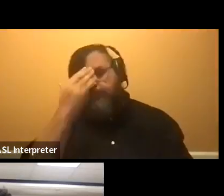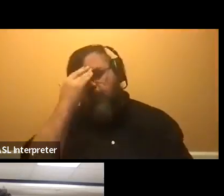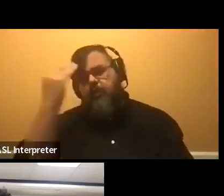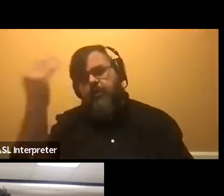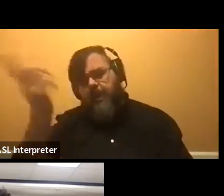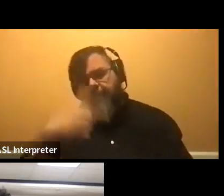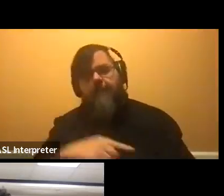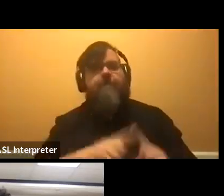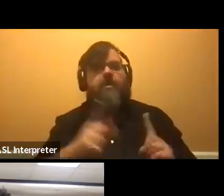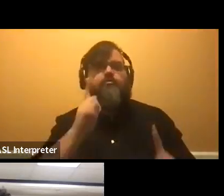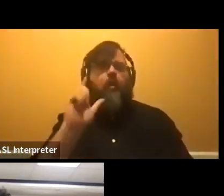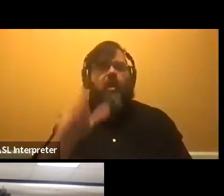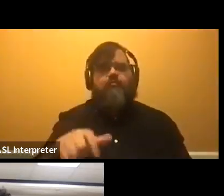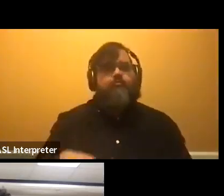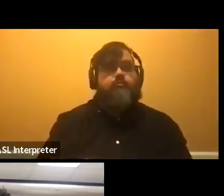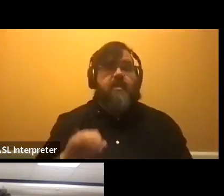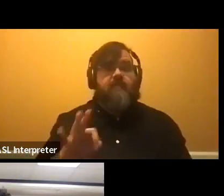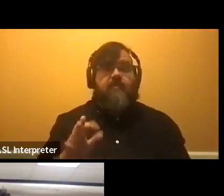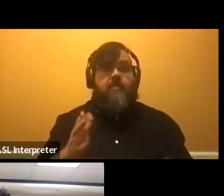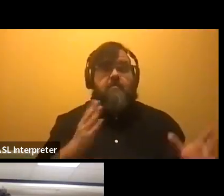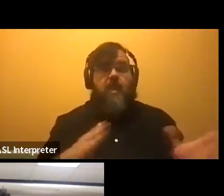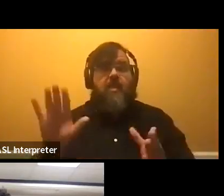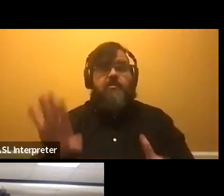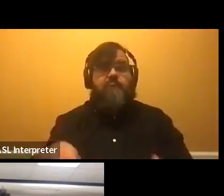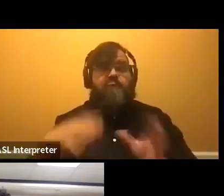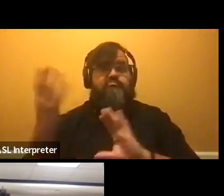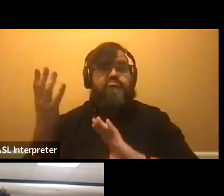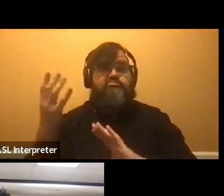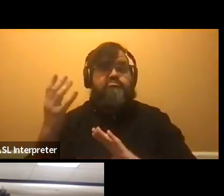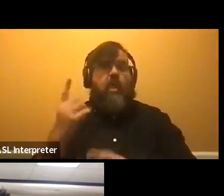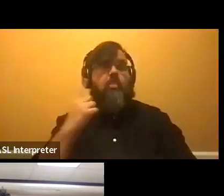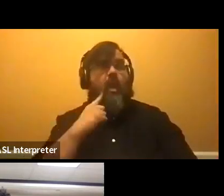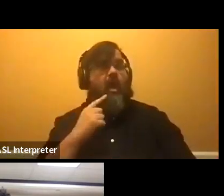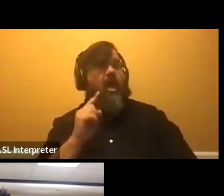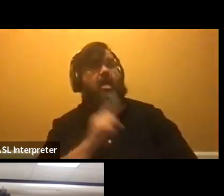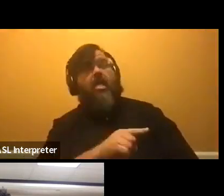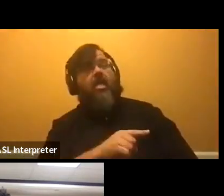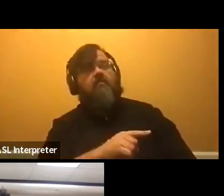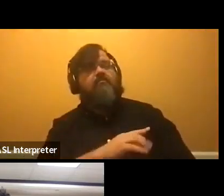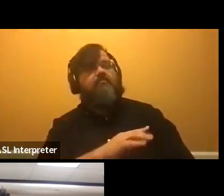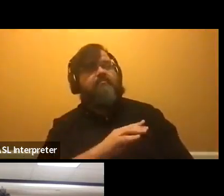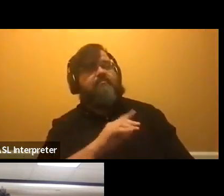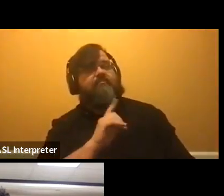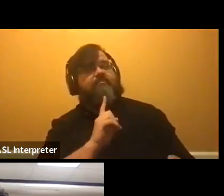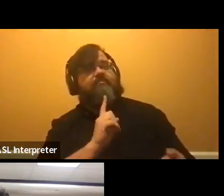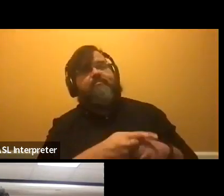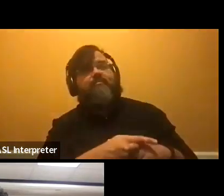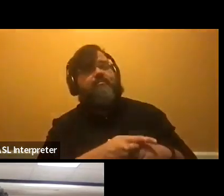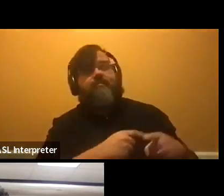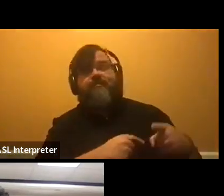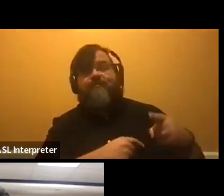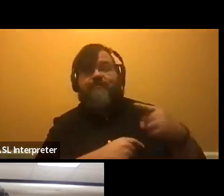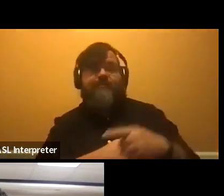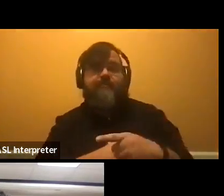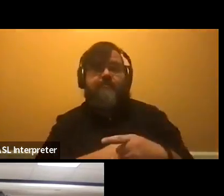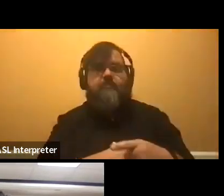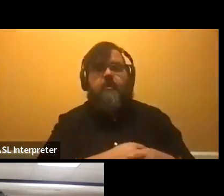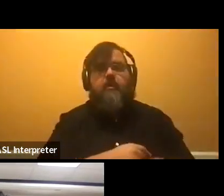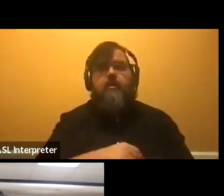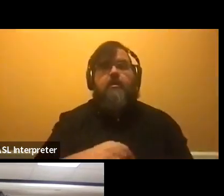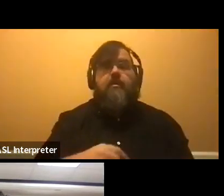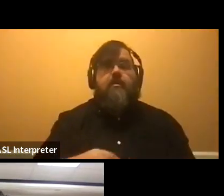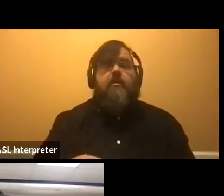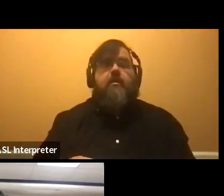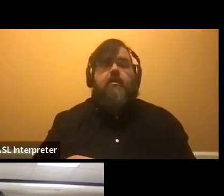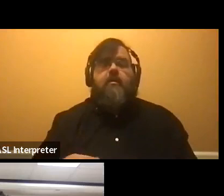but you don't have to, if your plans change, if you thought you were going to go somewhere else, if you had a sporting event or, you know, track or football or